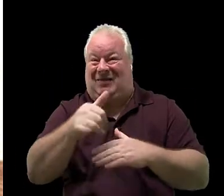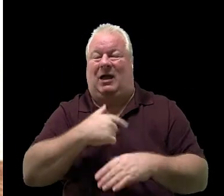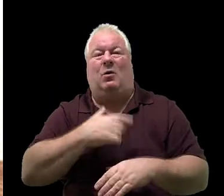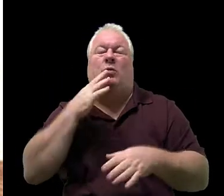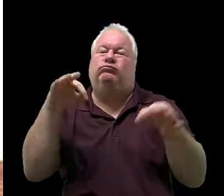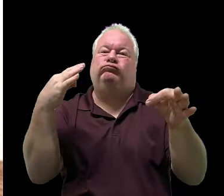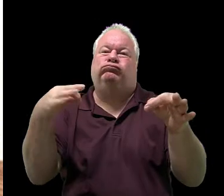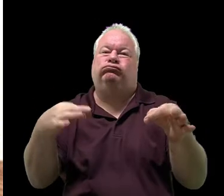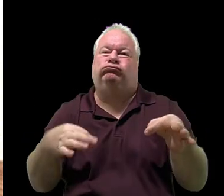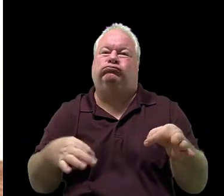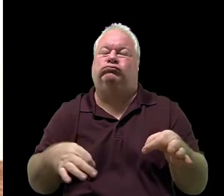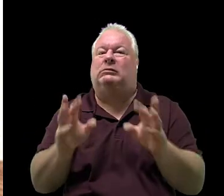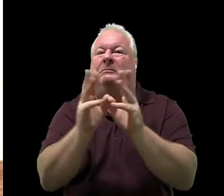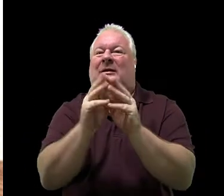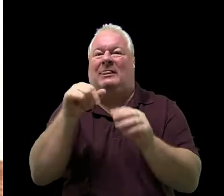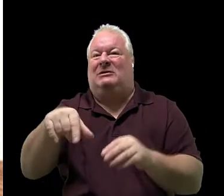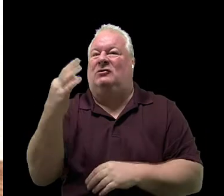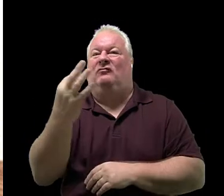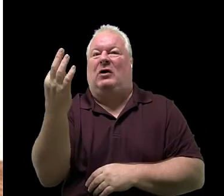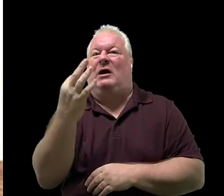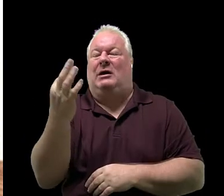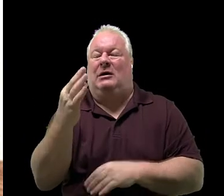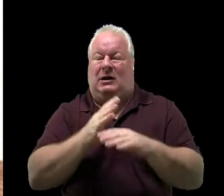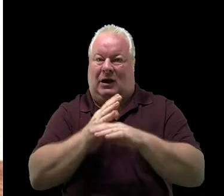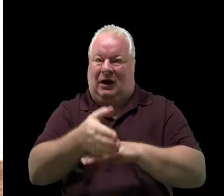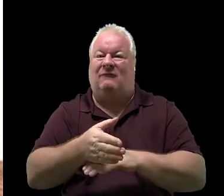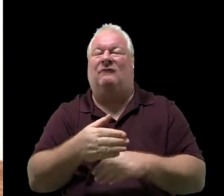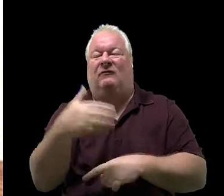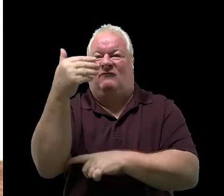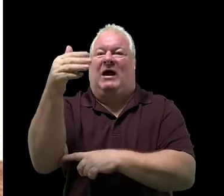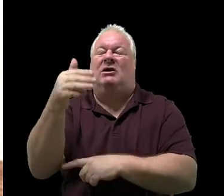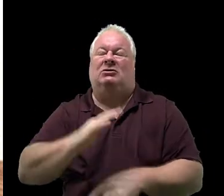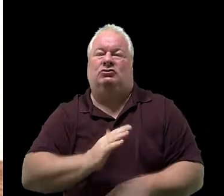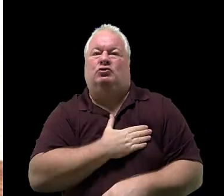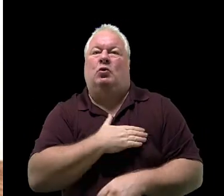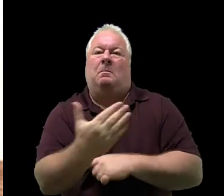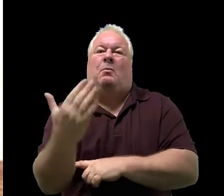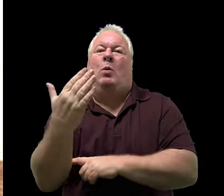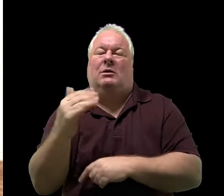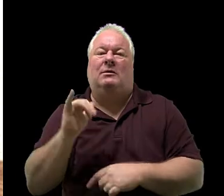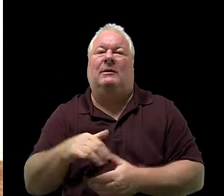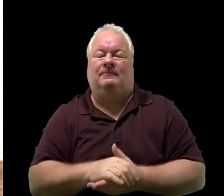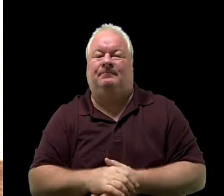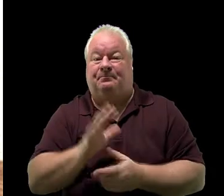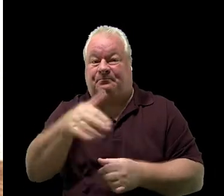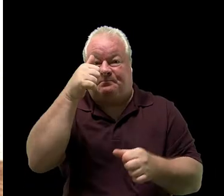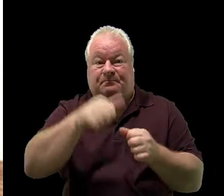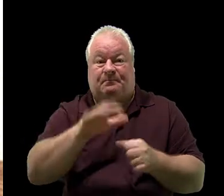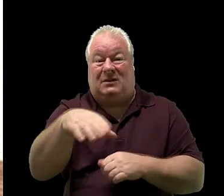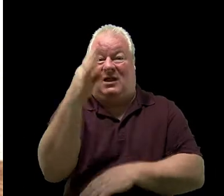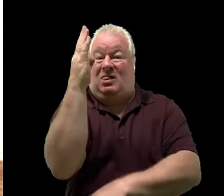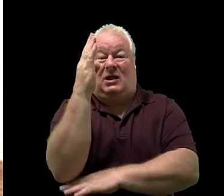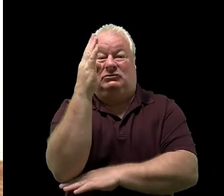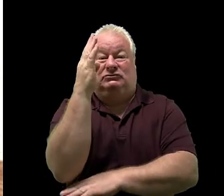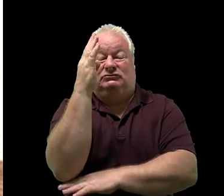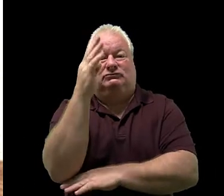informational meeting this Friday after the flag salute. Please remember that